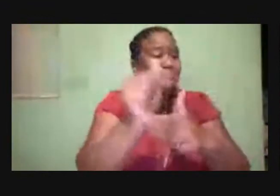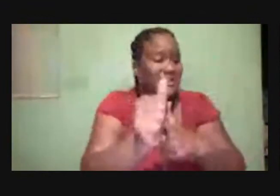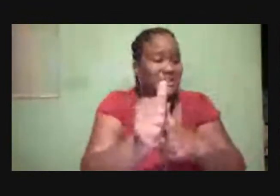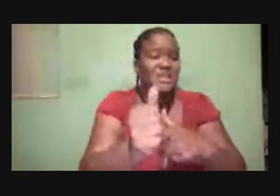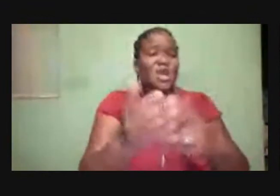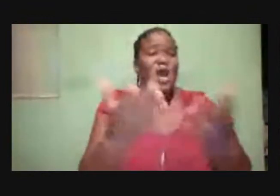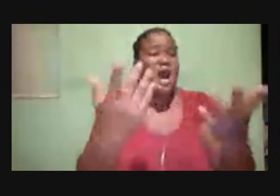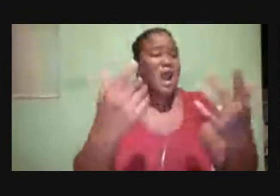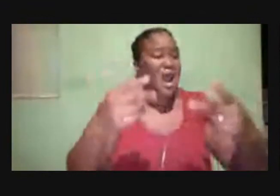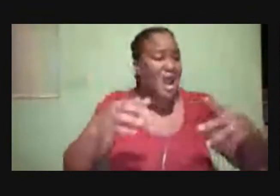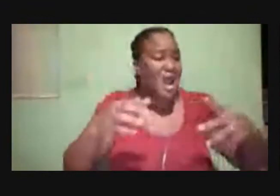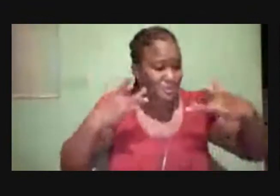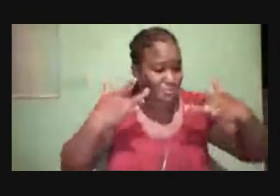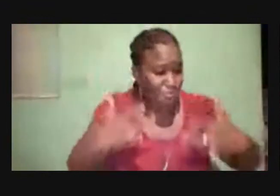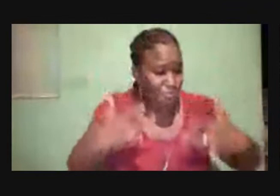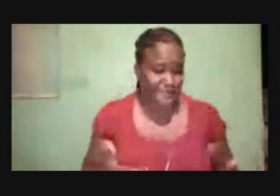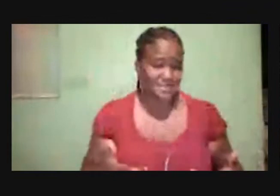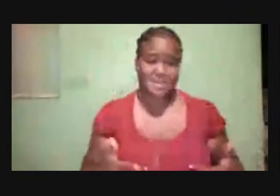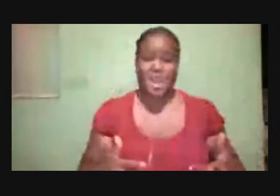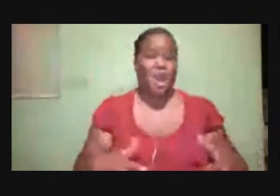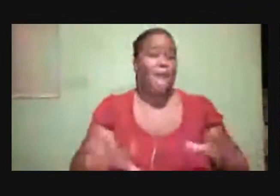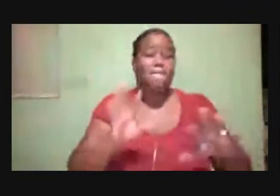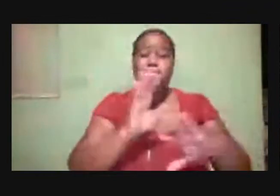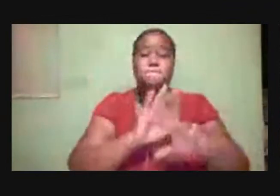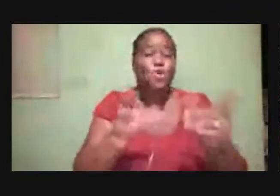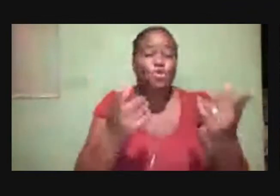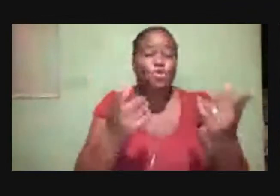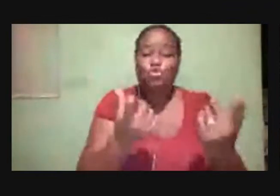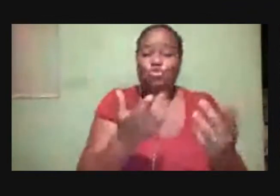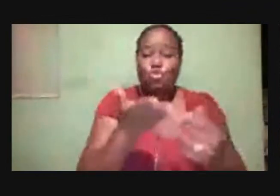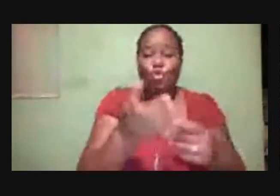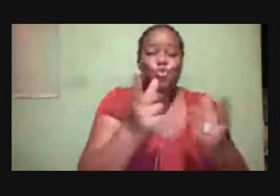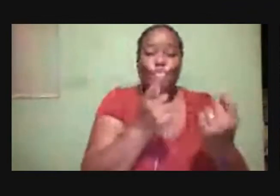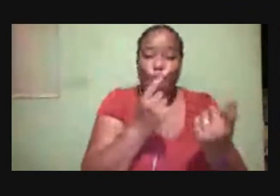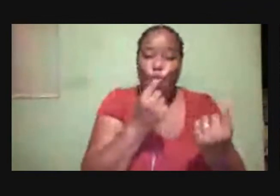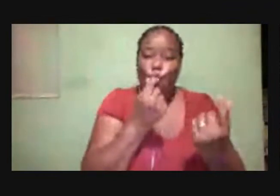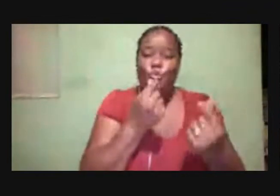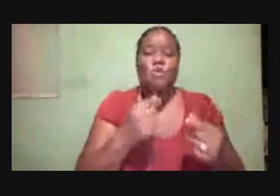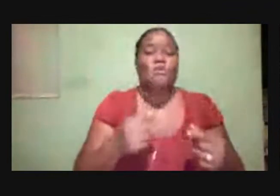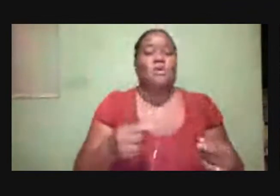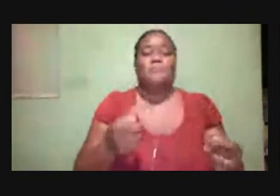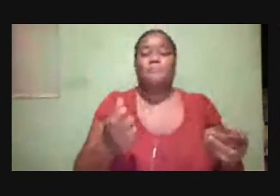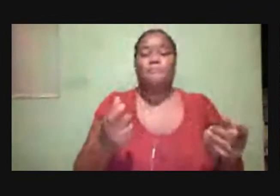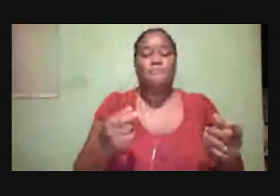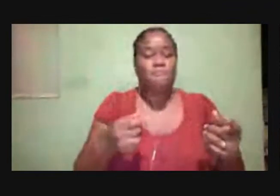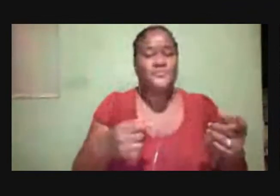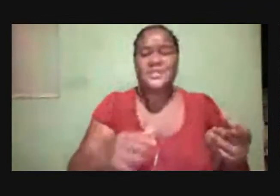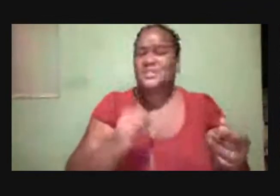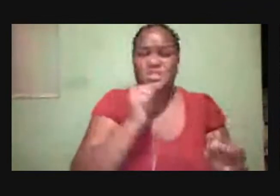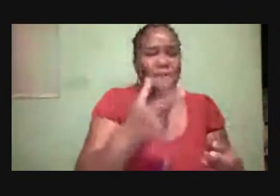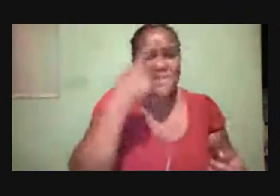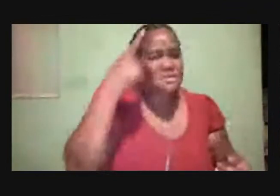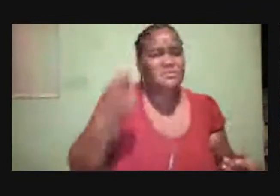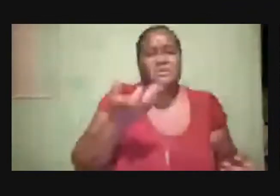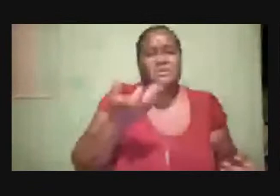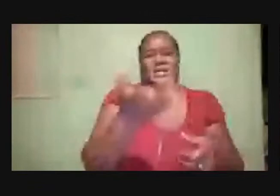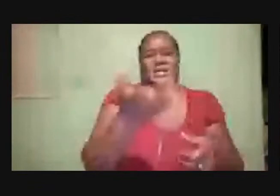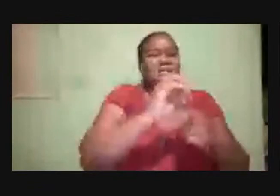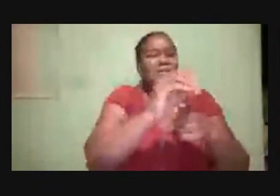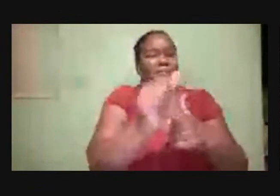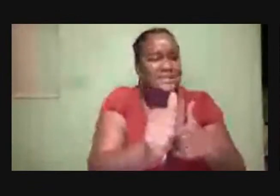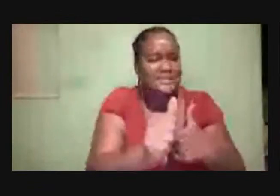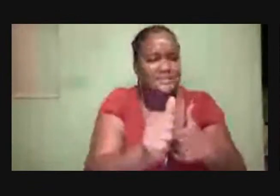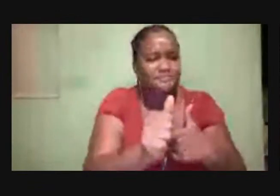depressed May not be Depressed Because of Their disability However People with